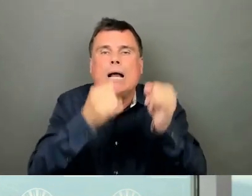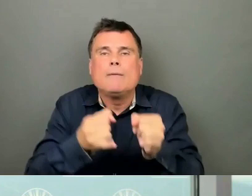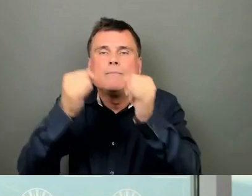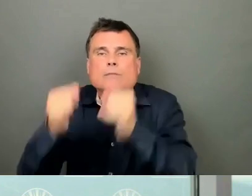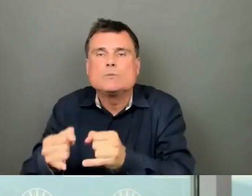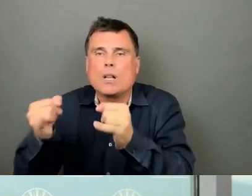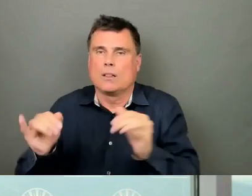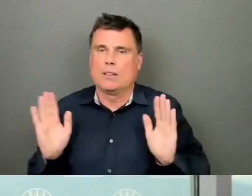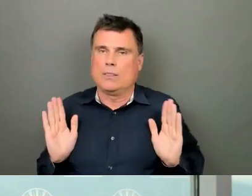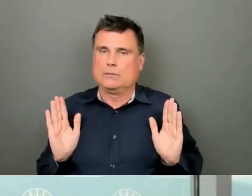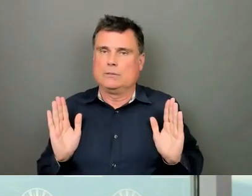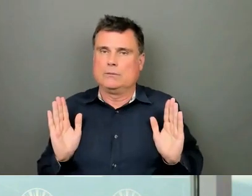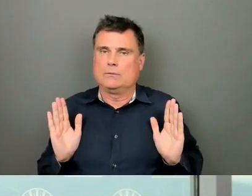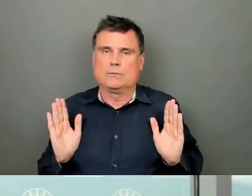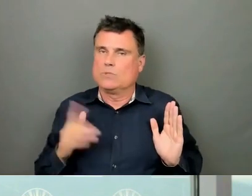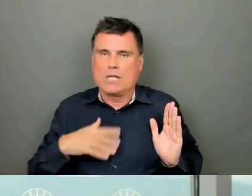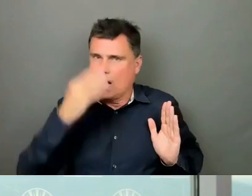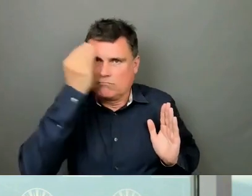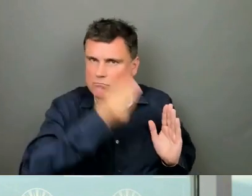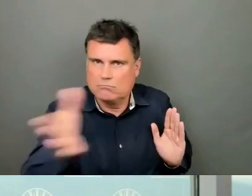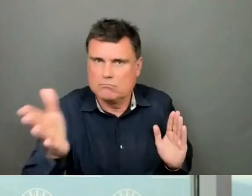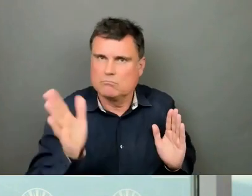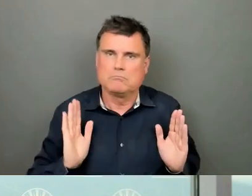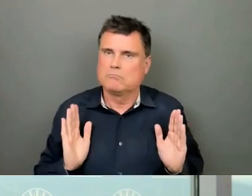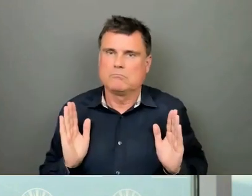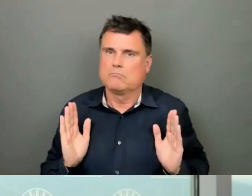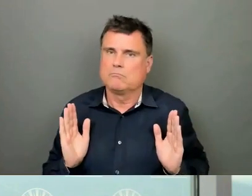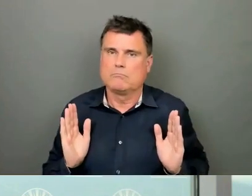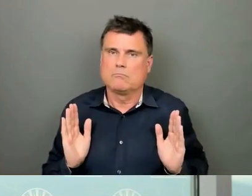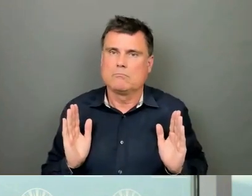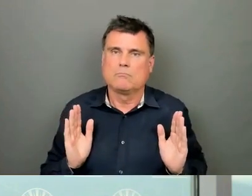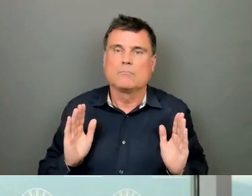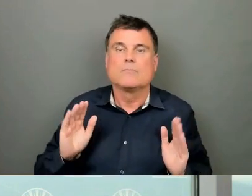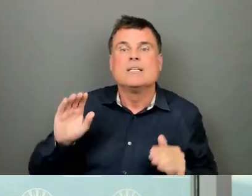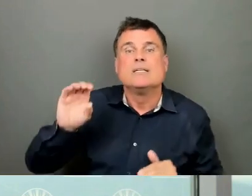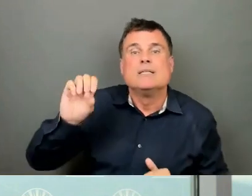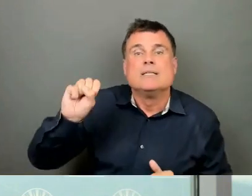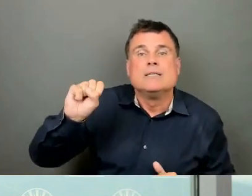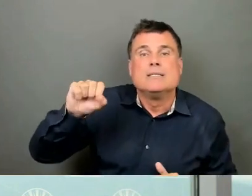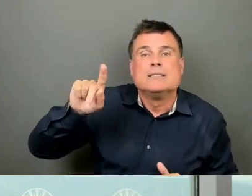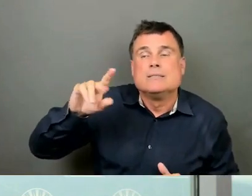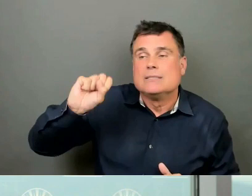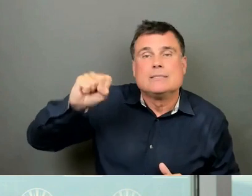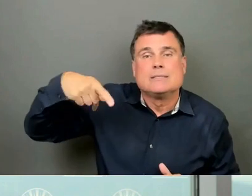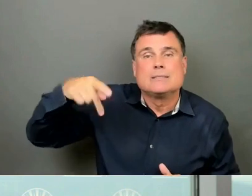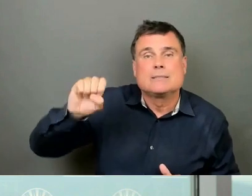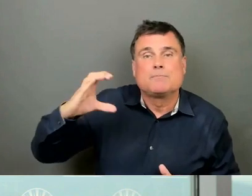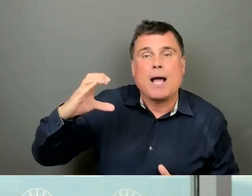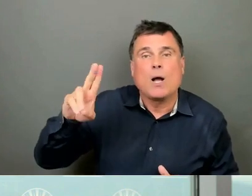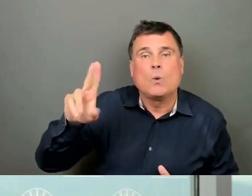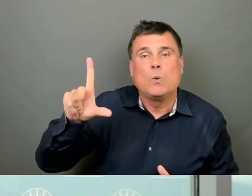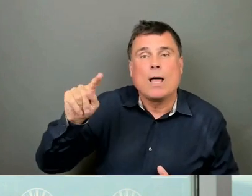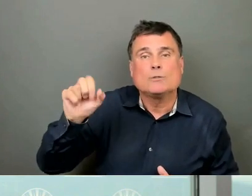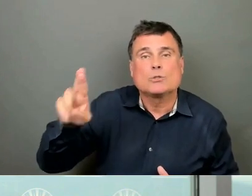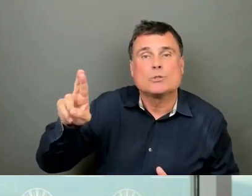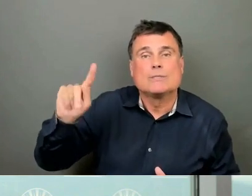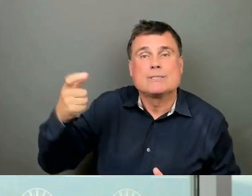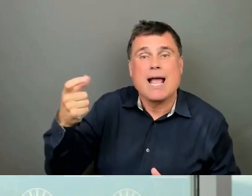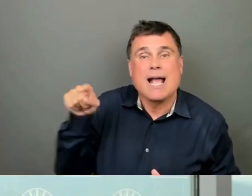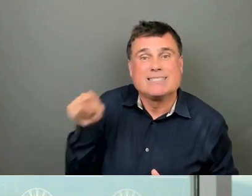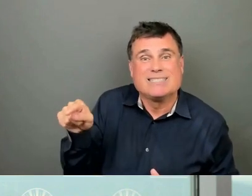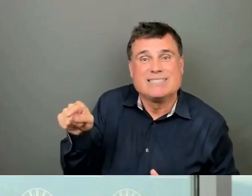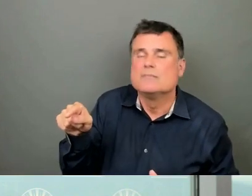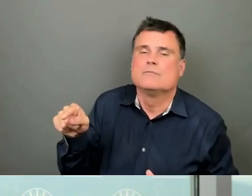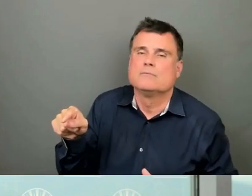understand we have a legal obligation to not do that. The speculation tax applies to vacant and unoccupied residential zones